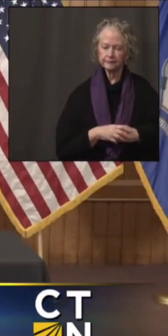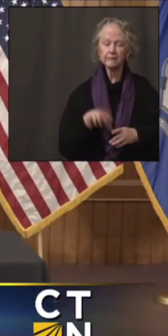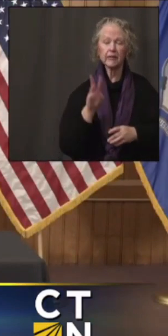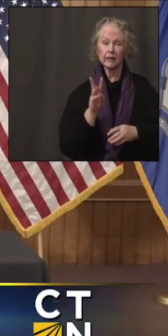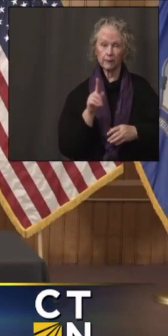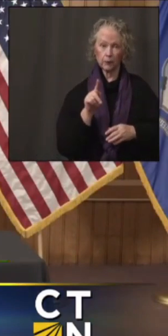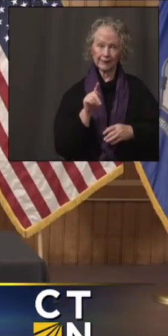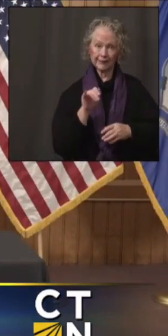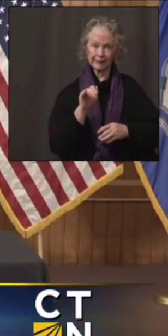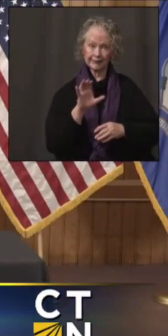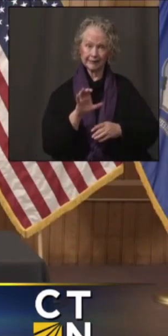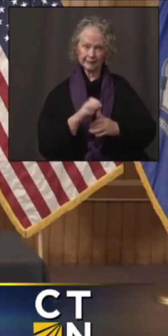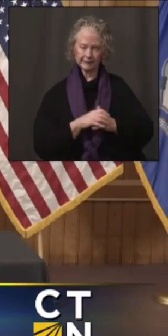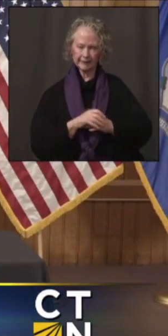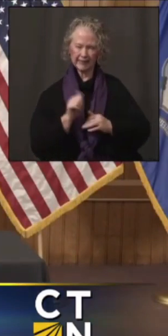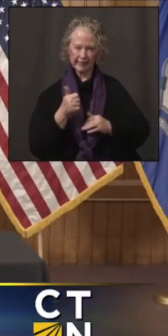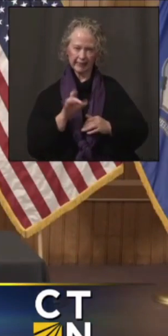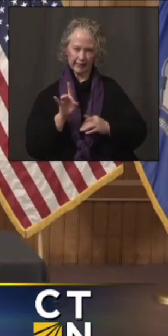WTIC 1080 News.